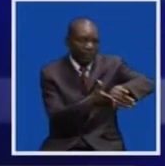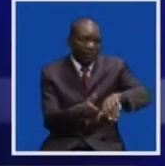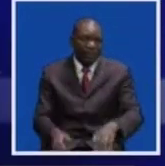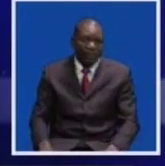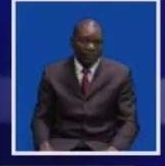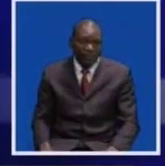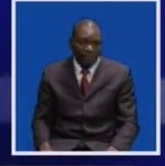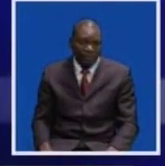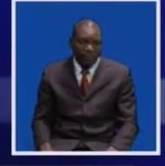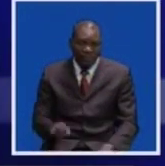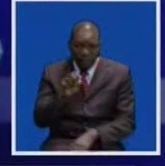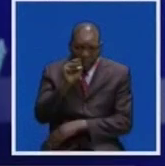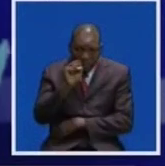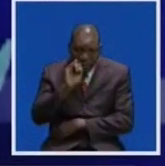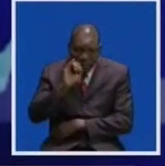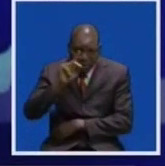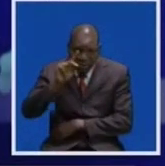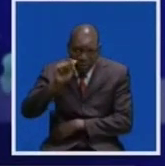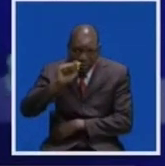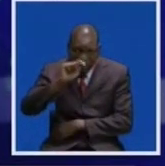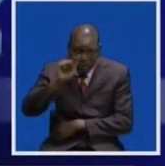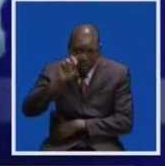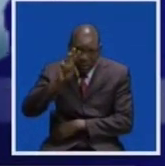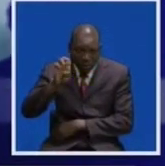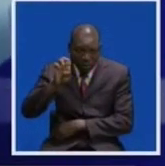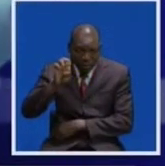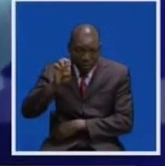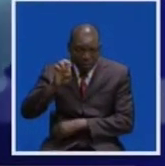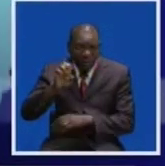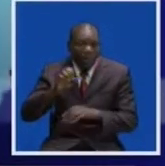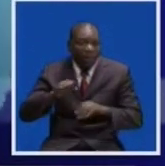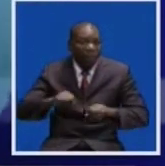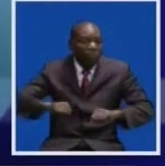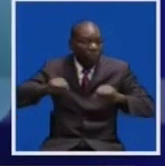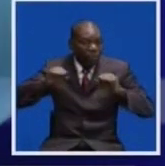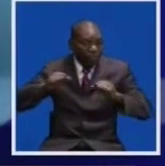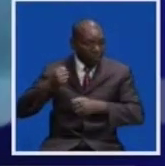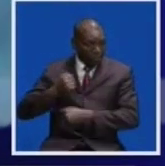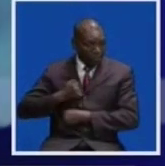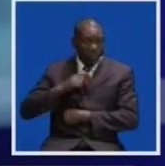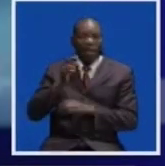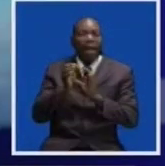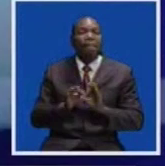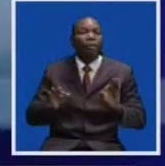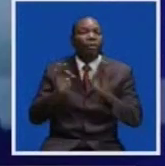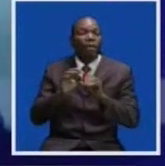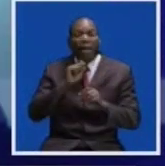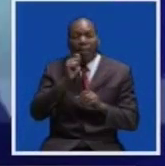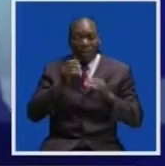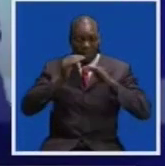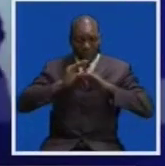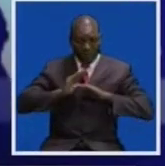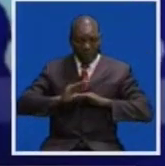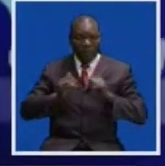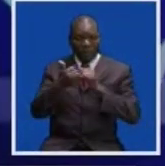Zambia Army Commander Lieutenant General William Sikazu says the media is important in sustaining peace and stability in the